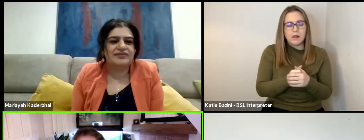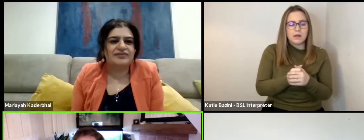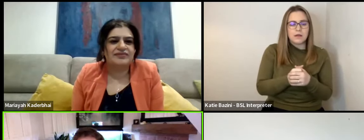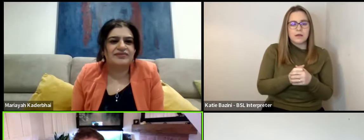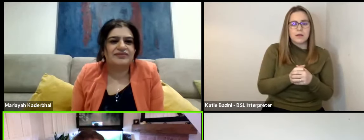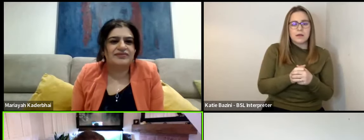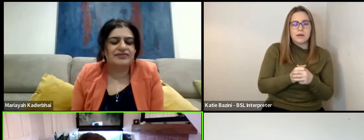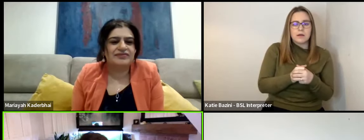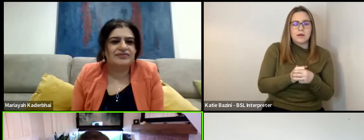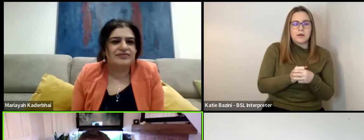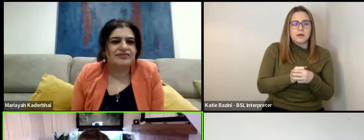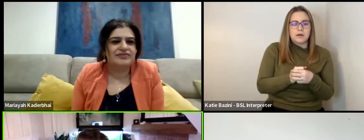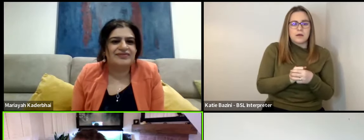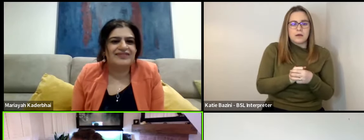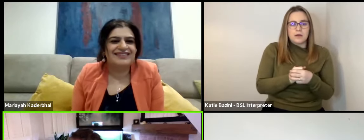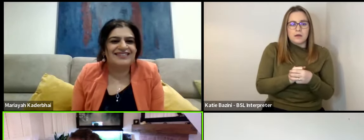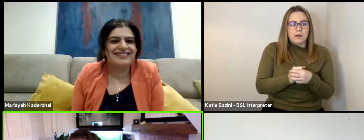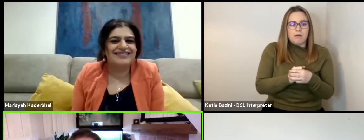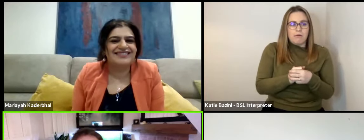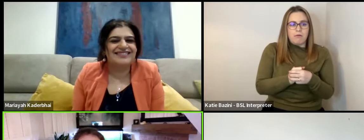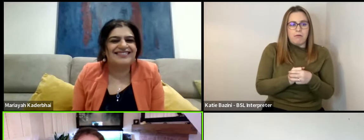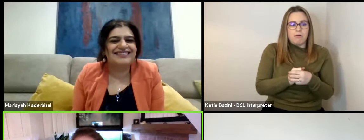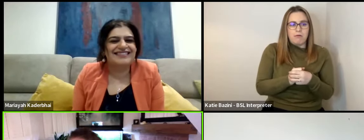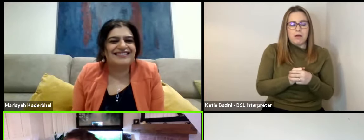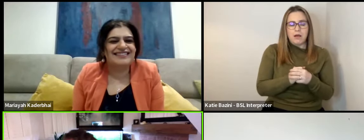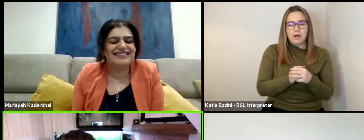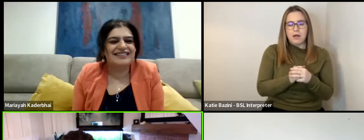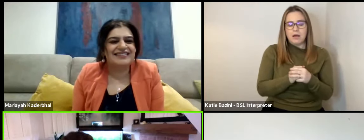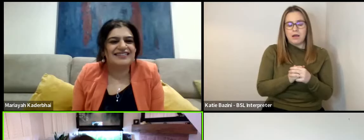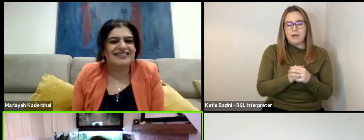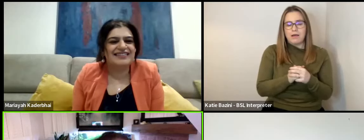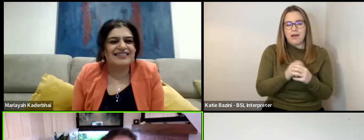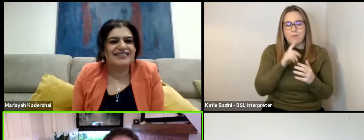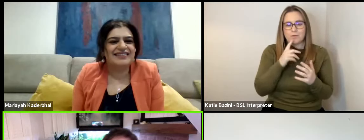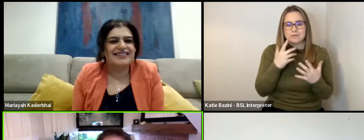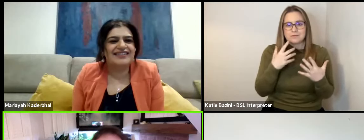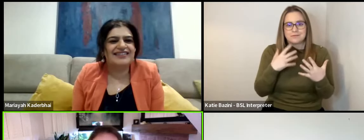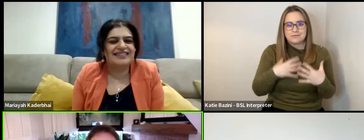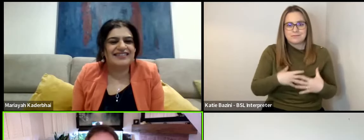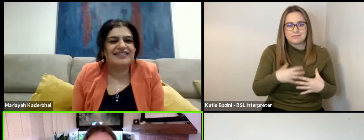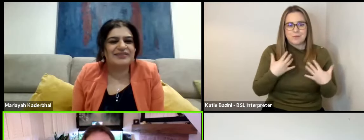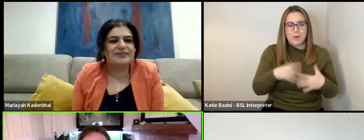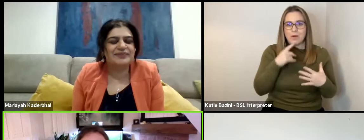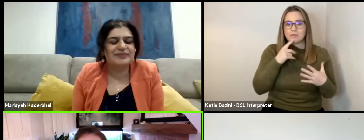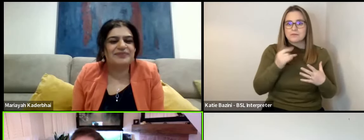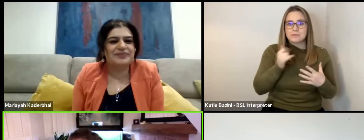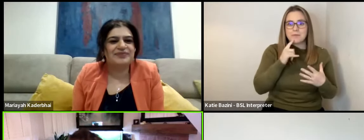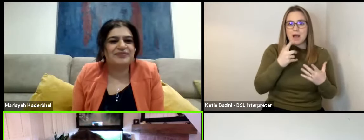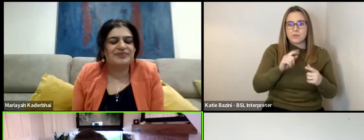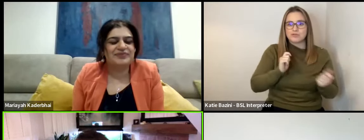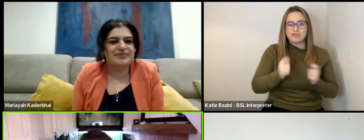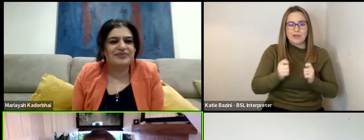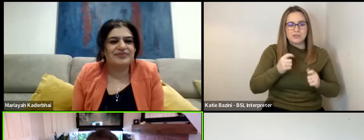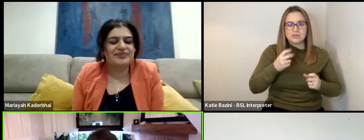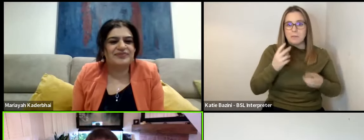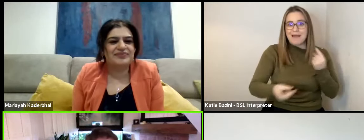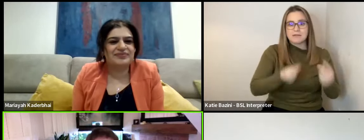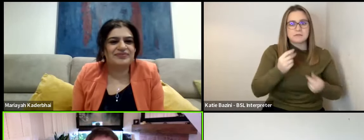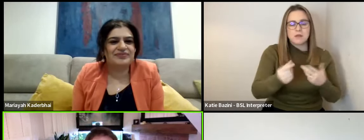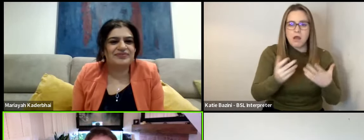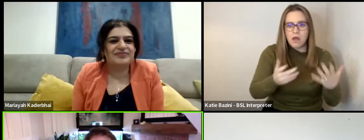you know, because sometimes I'd go off at a different pace. And just to, and